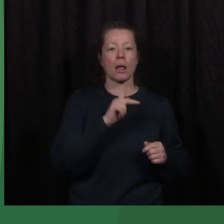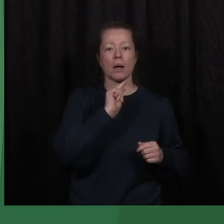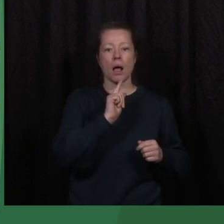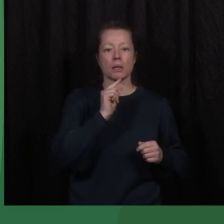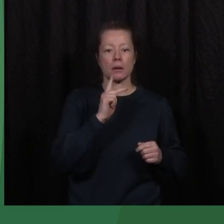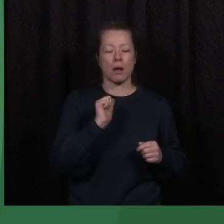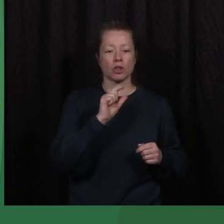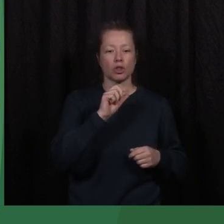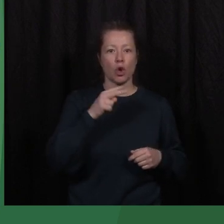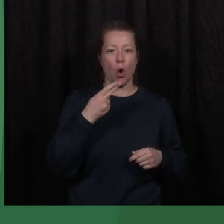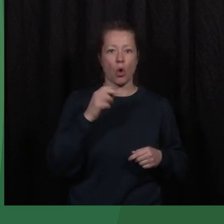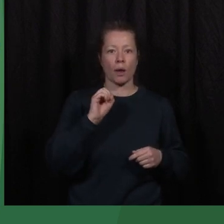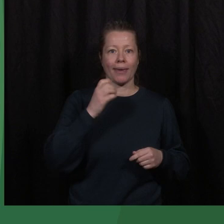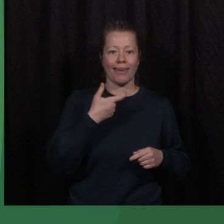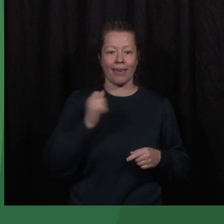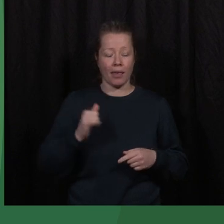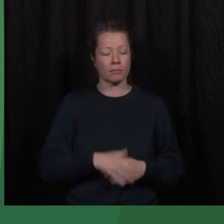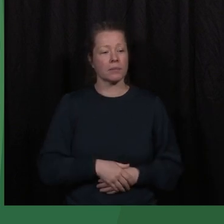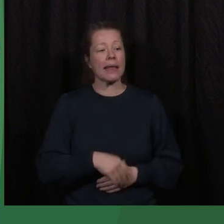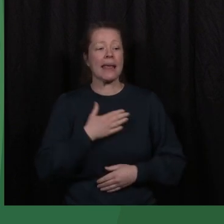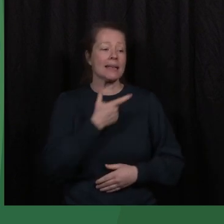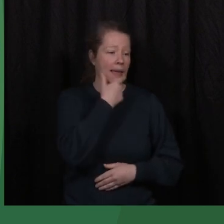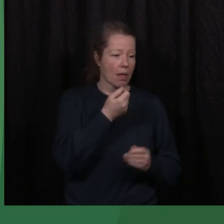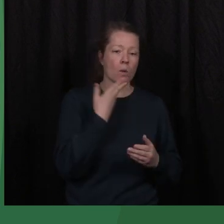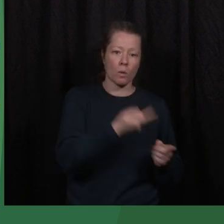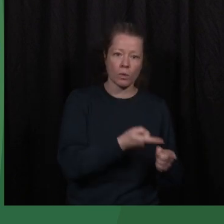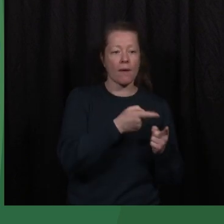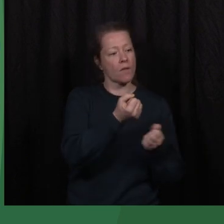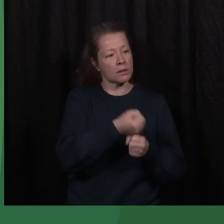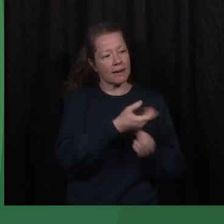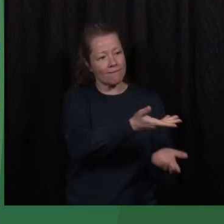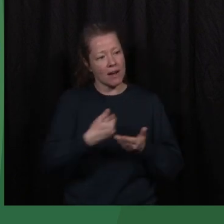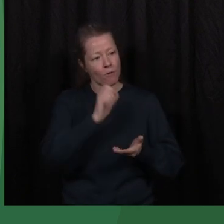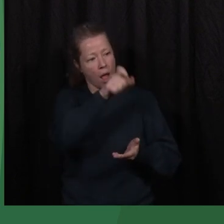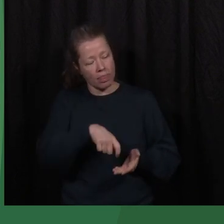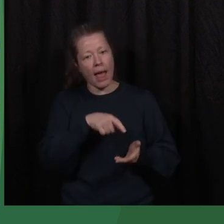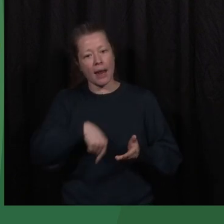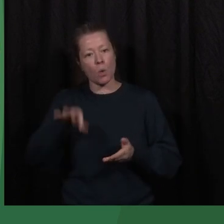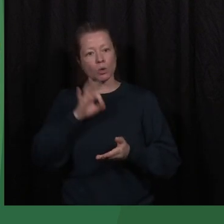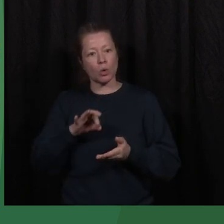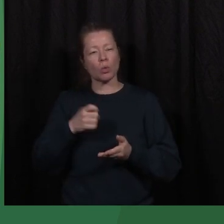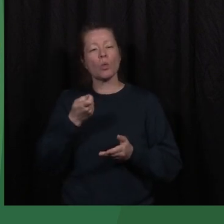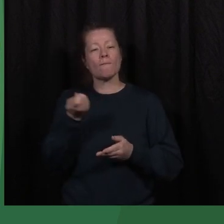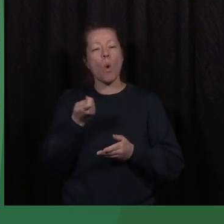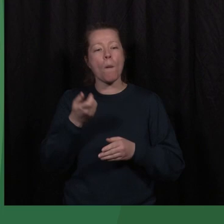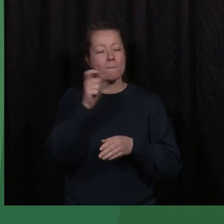I had the privilege of knowing and working with Jamal. I actually hosted him here in Oslo a few months before his murder.